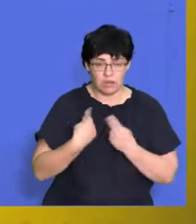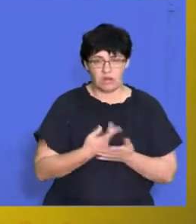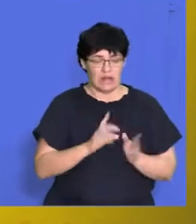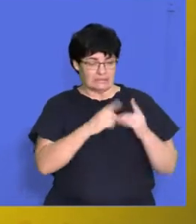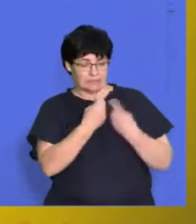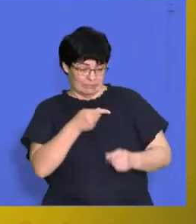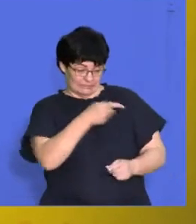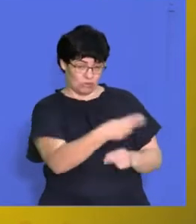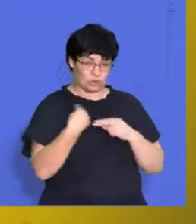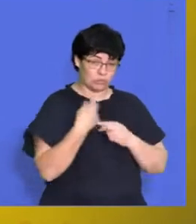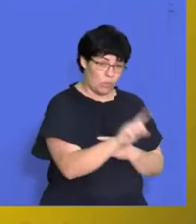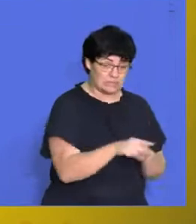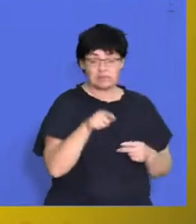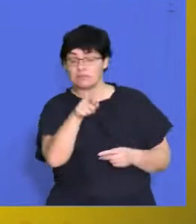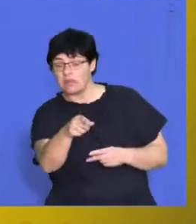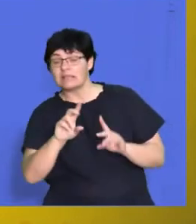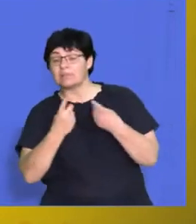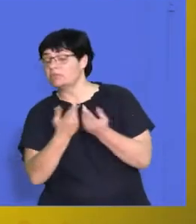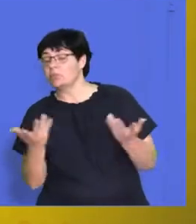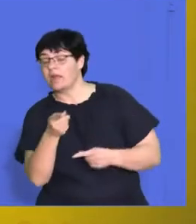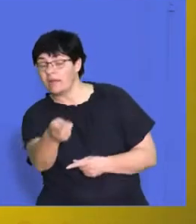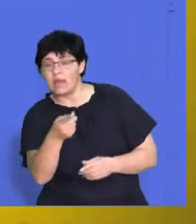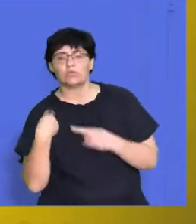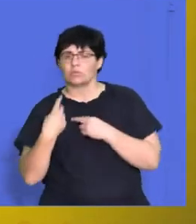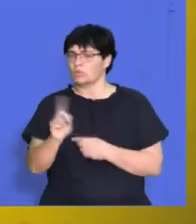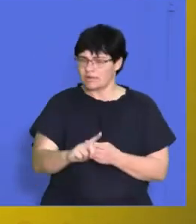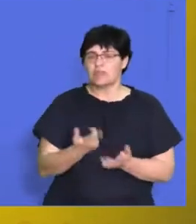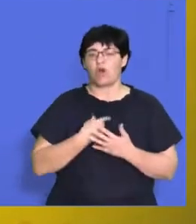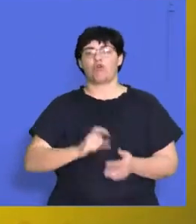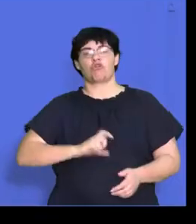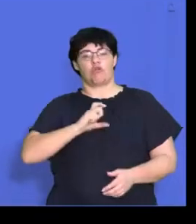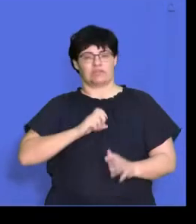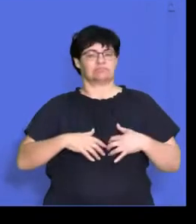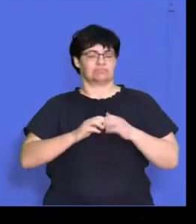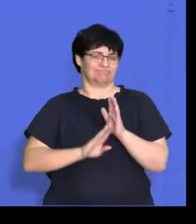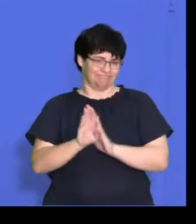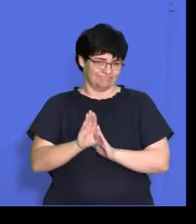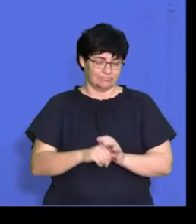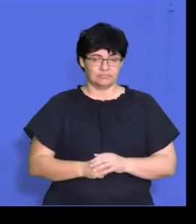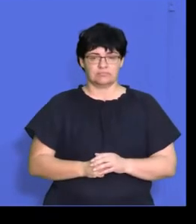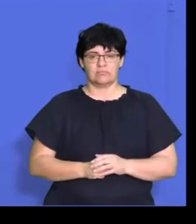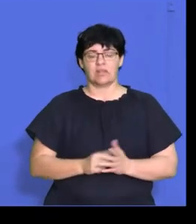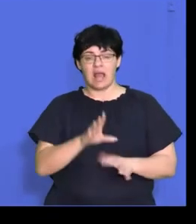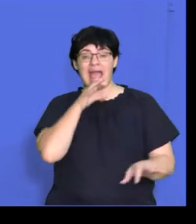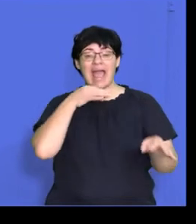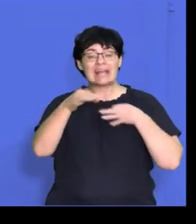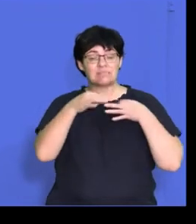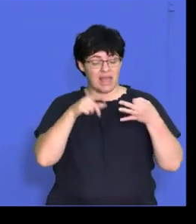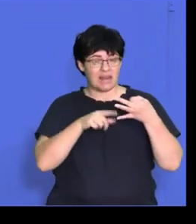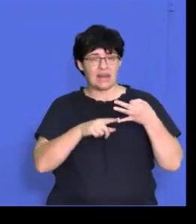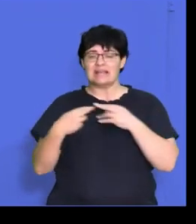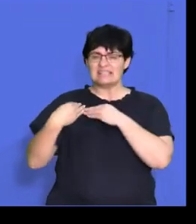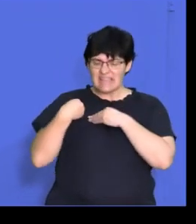department is where so that they can feel a little bit more confident as they're going around the organisation. Explain any safety